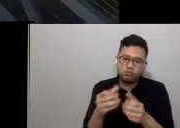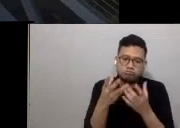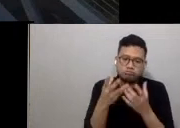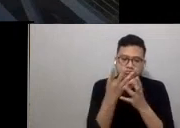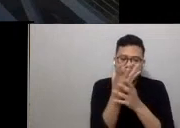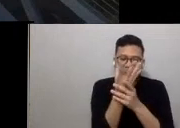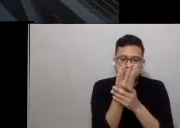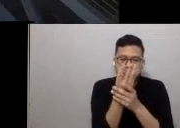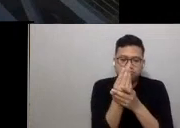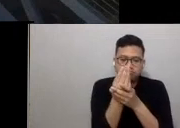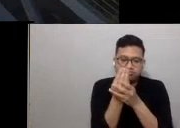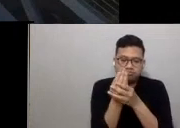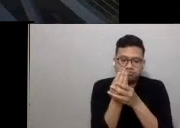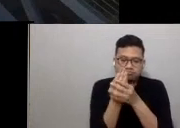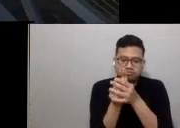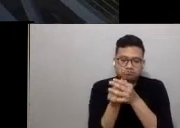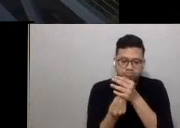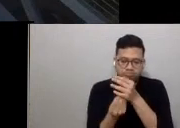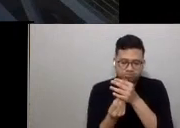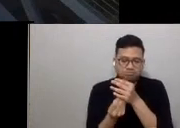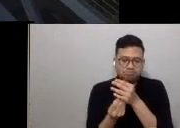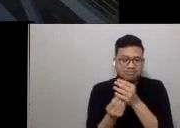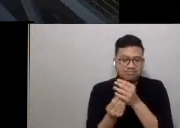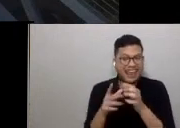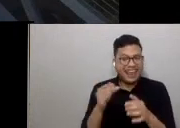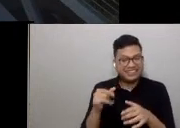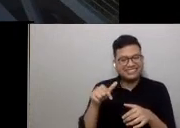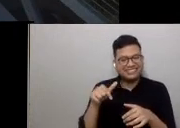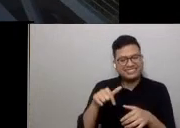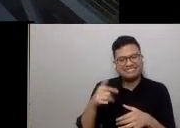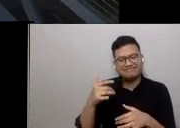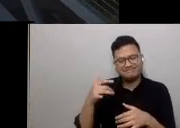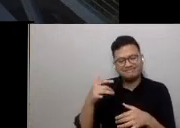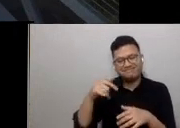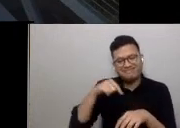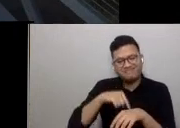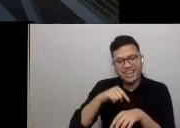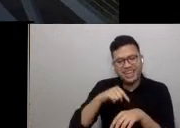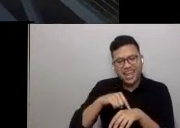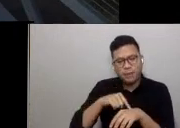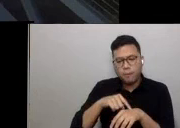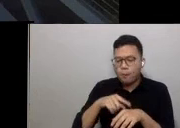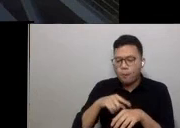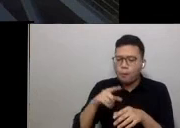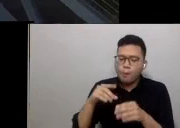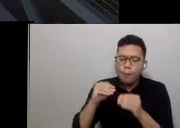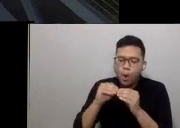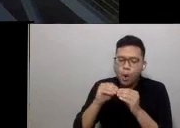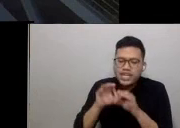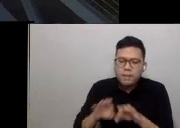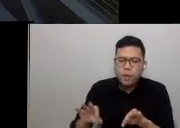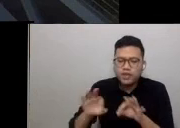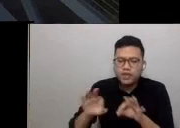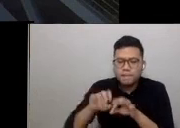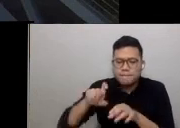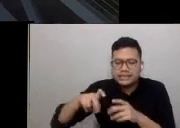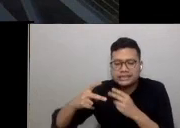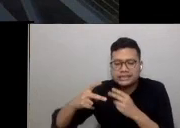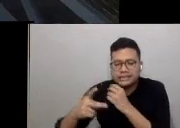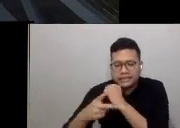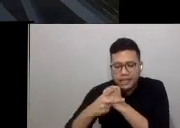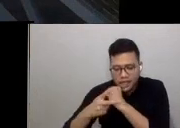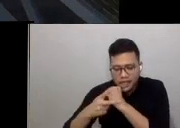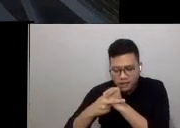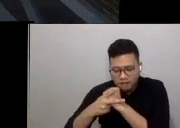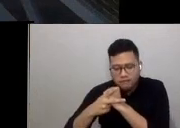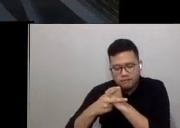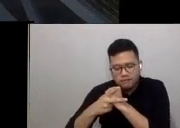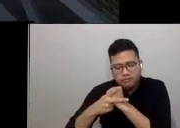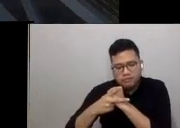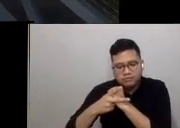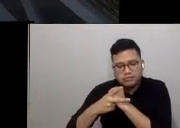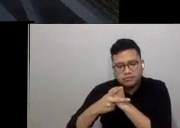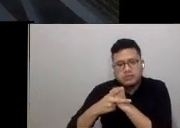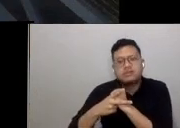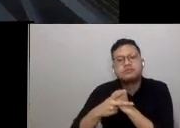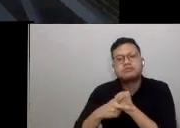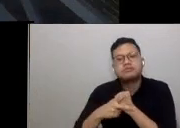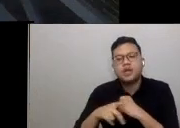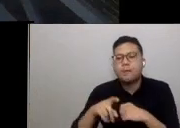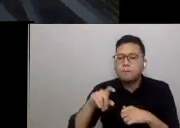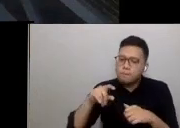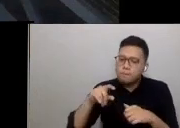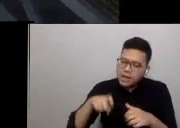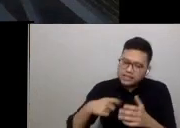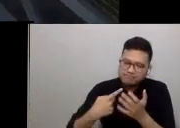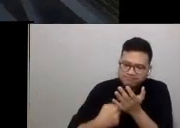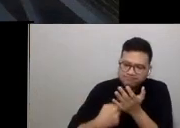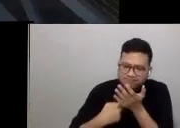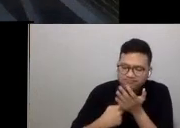urbanisation, and in this time of pandemic, has never been such an important commodity to preserve. One cannot have a discourse about society